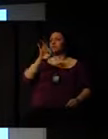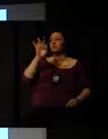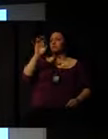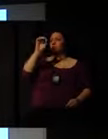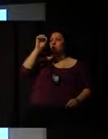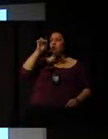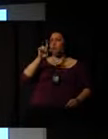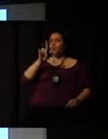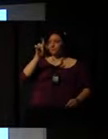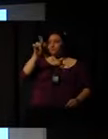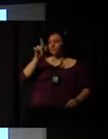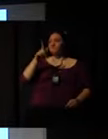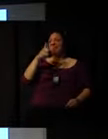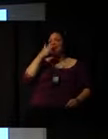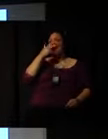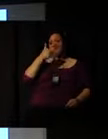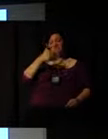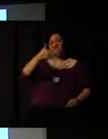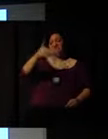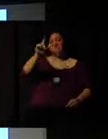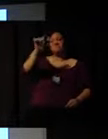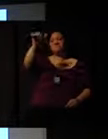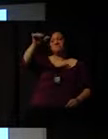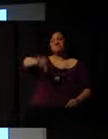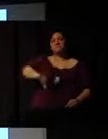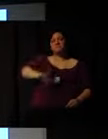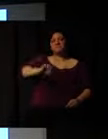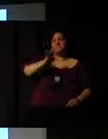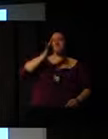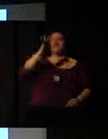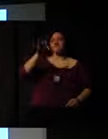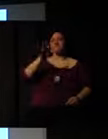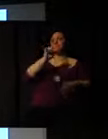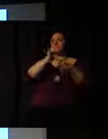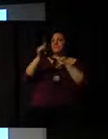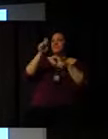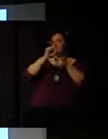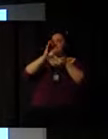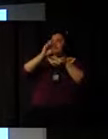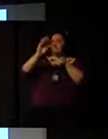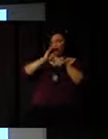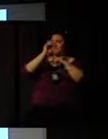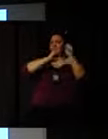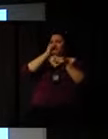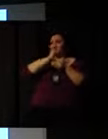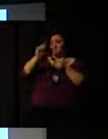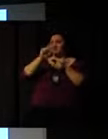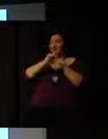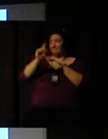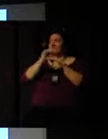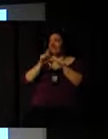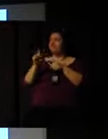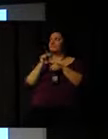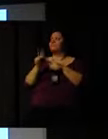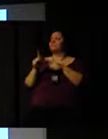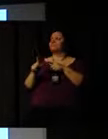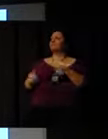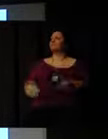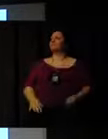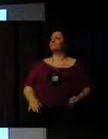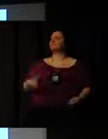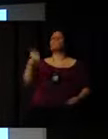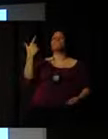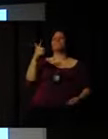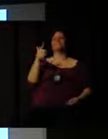into the future. Funders are not able, so funding organizations are not able to support our